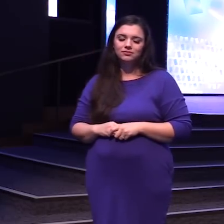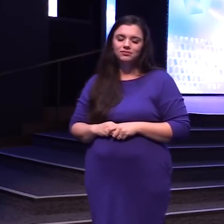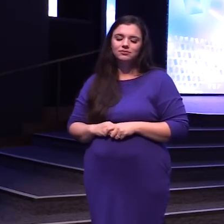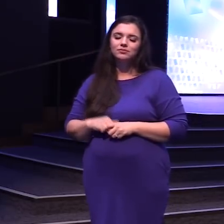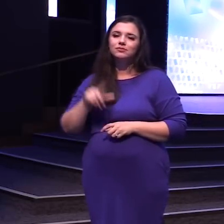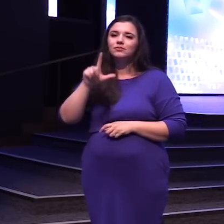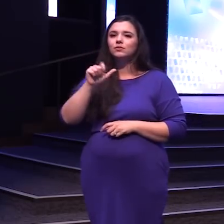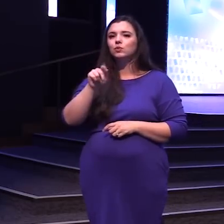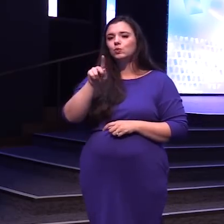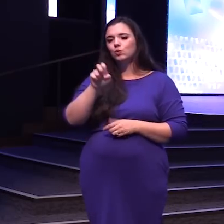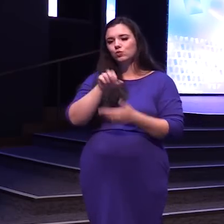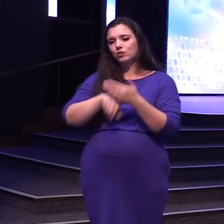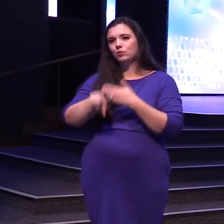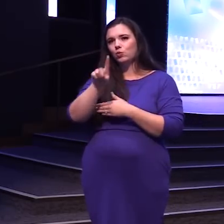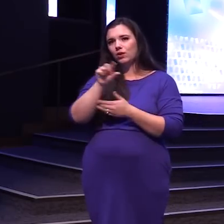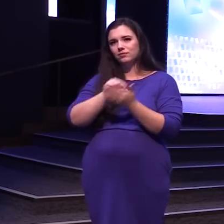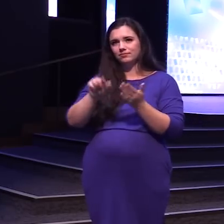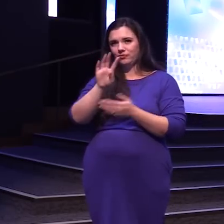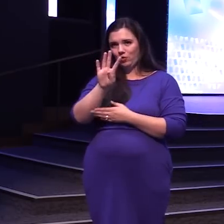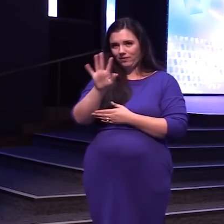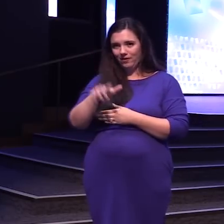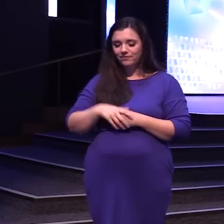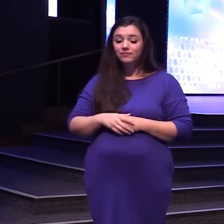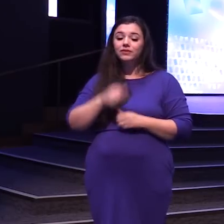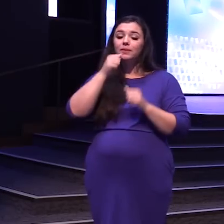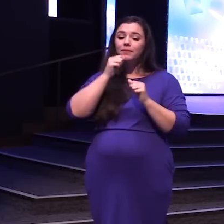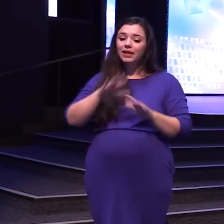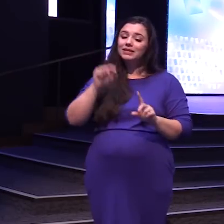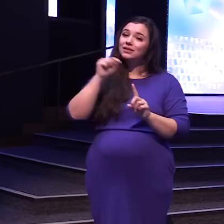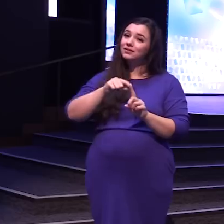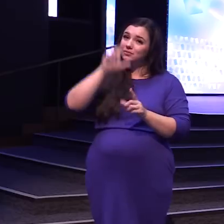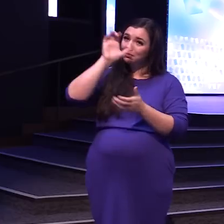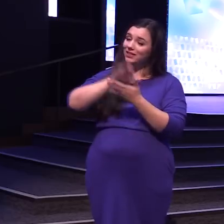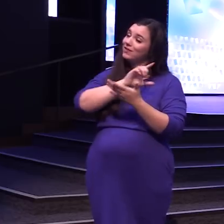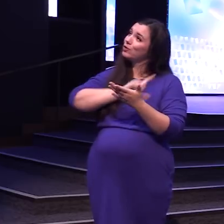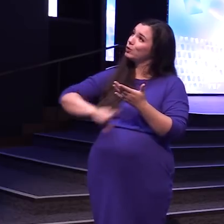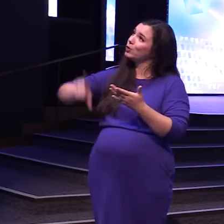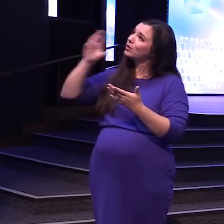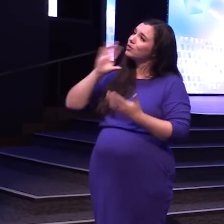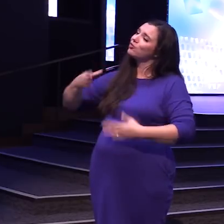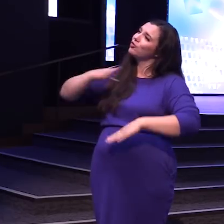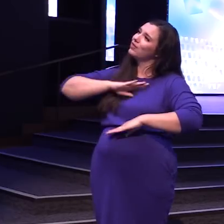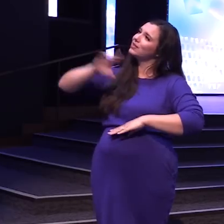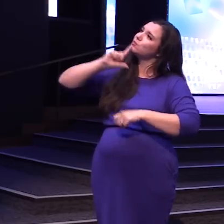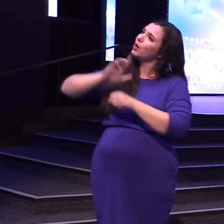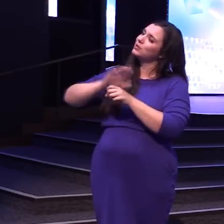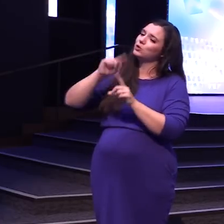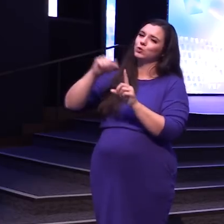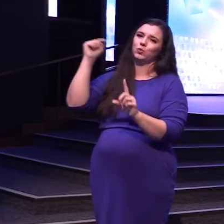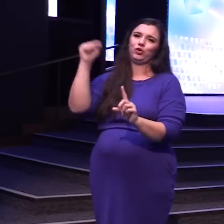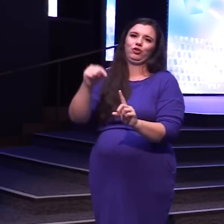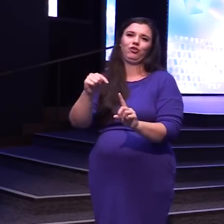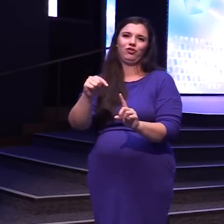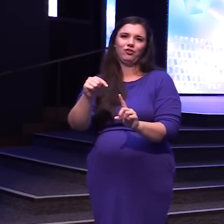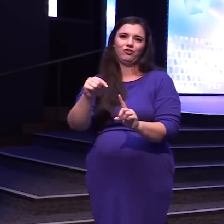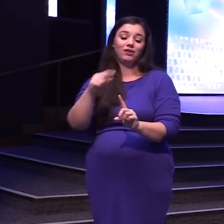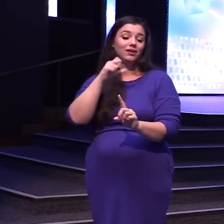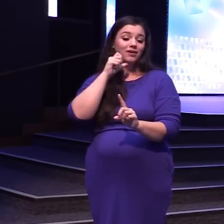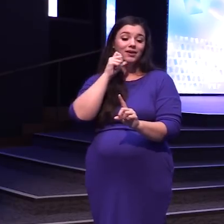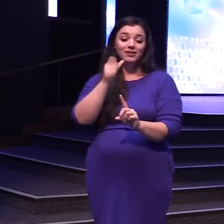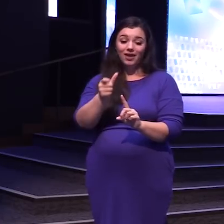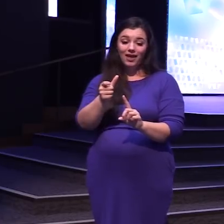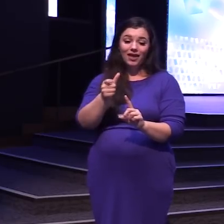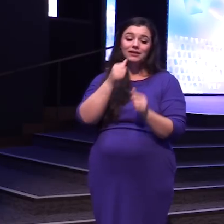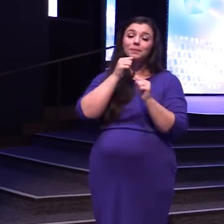Luke 1 45 Says Blessed is she Who has believed That the Lord Would fulfill His promises To her Not